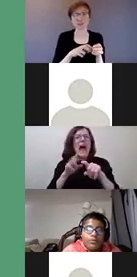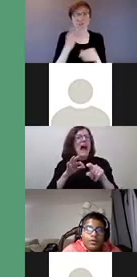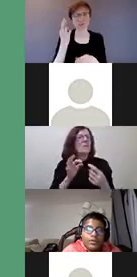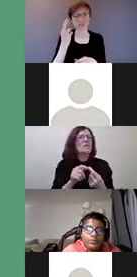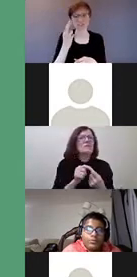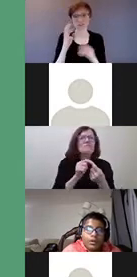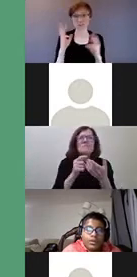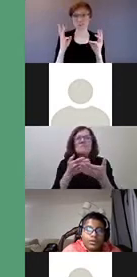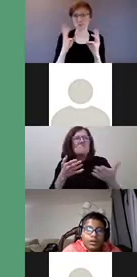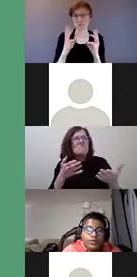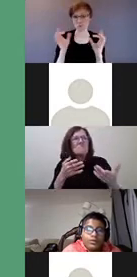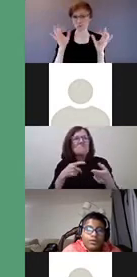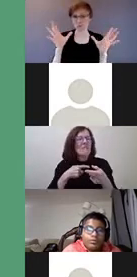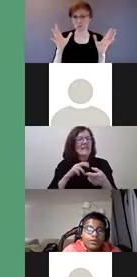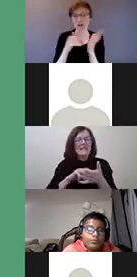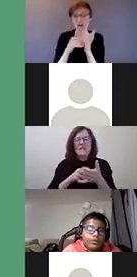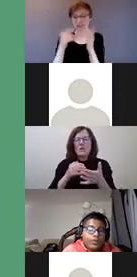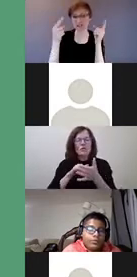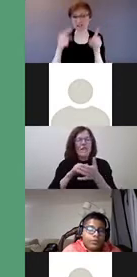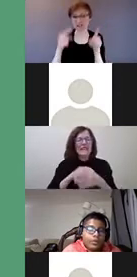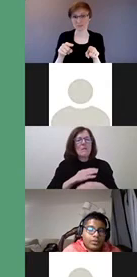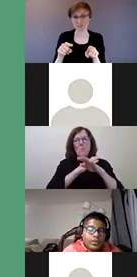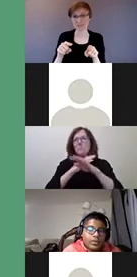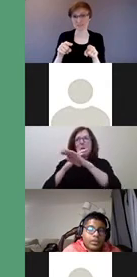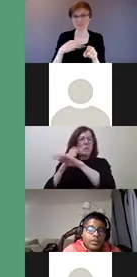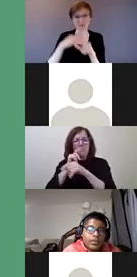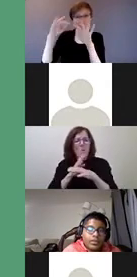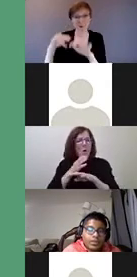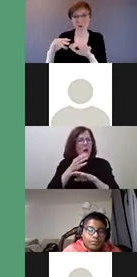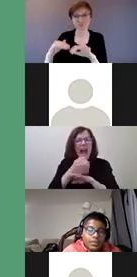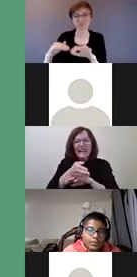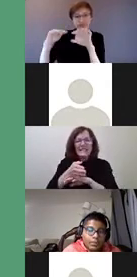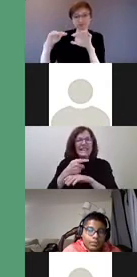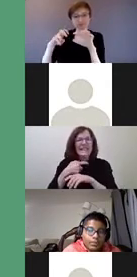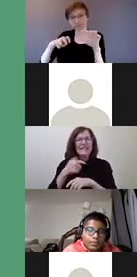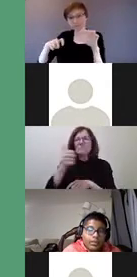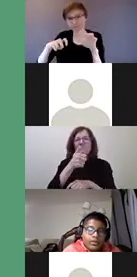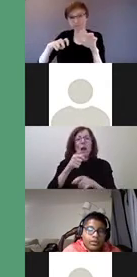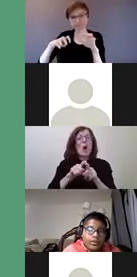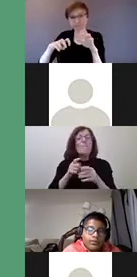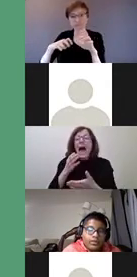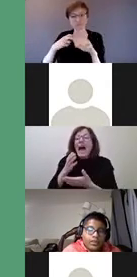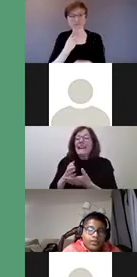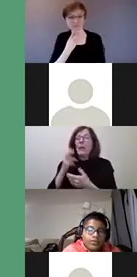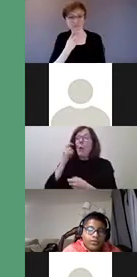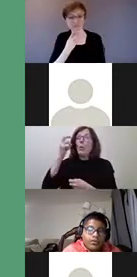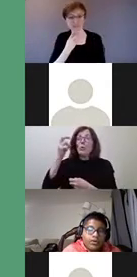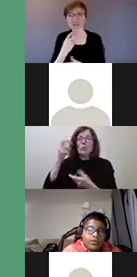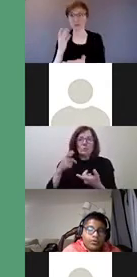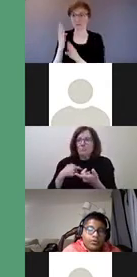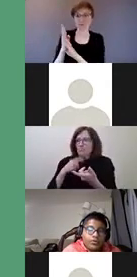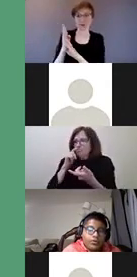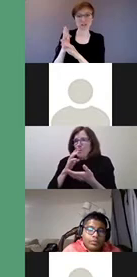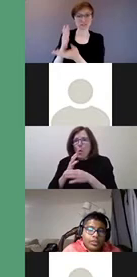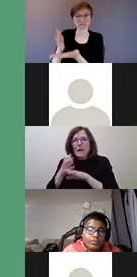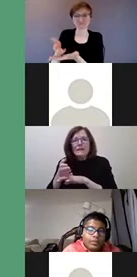often causing blockages of entry points to traditional public transit, such as bus stops. Therefore, these individuals require